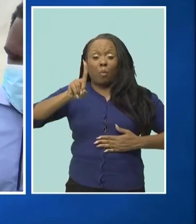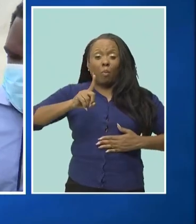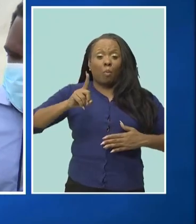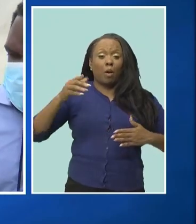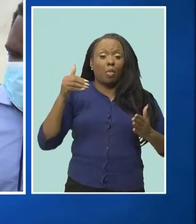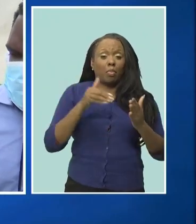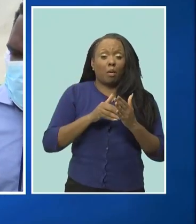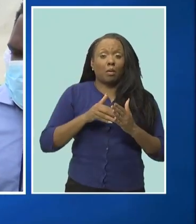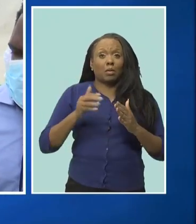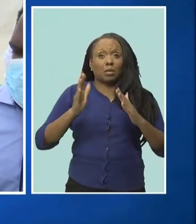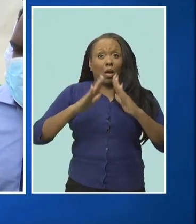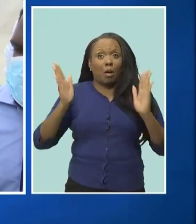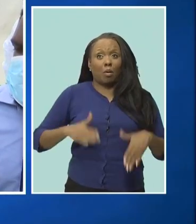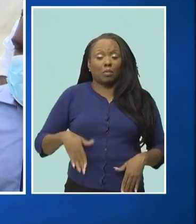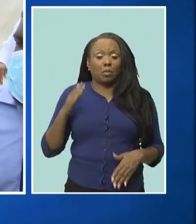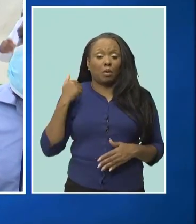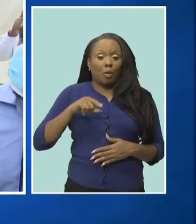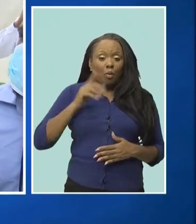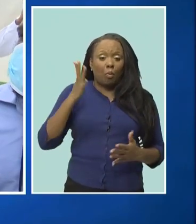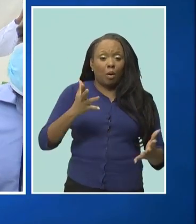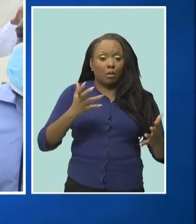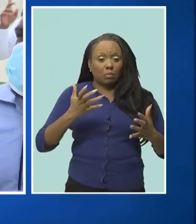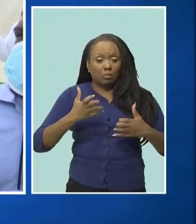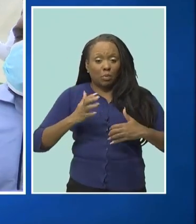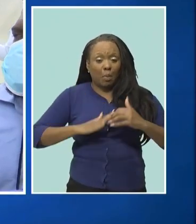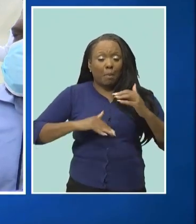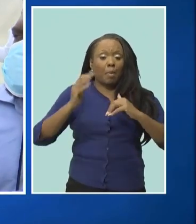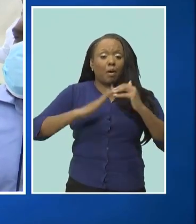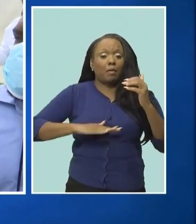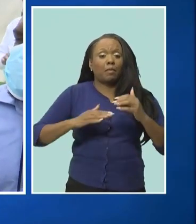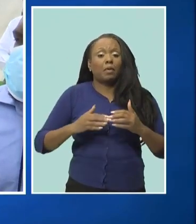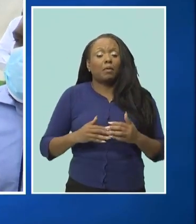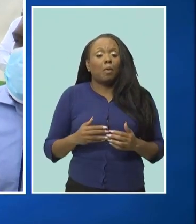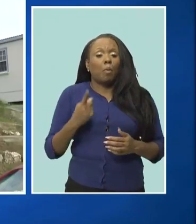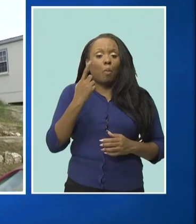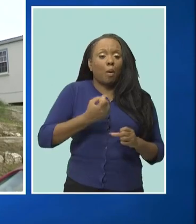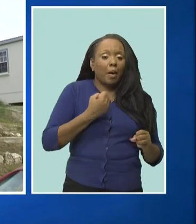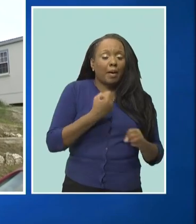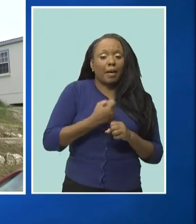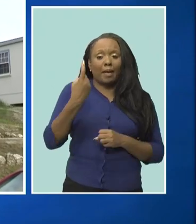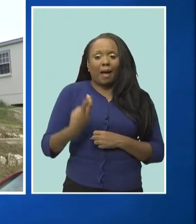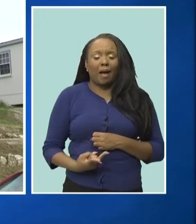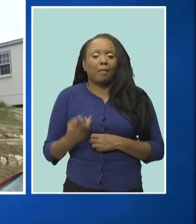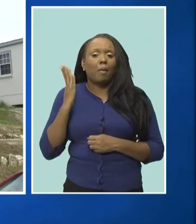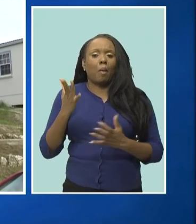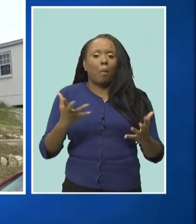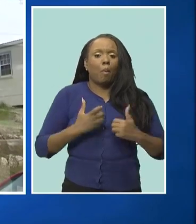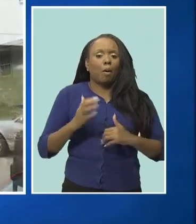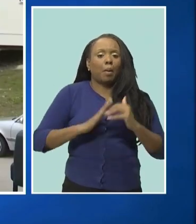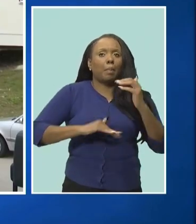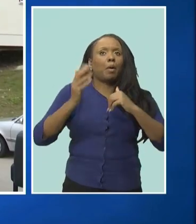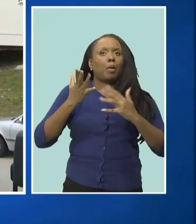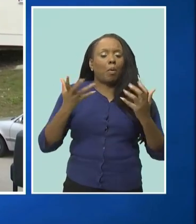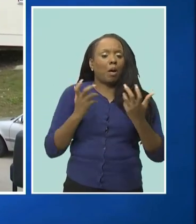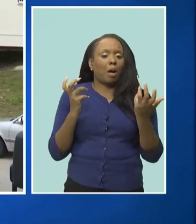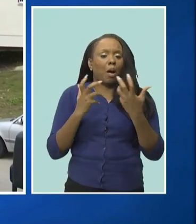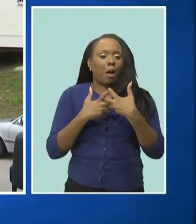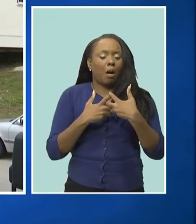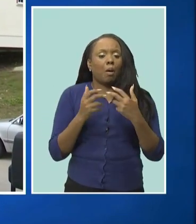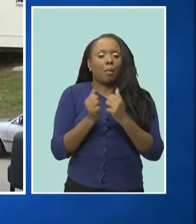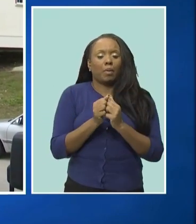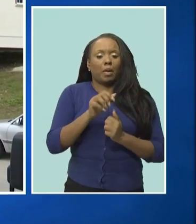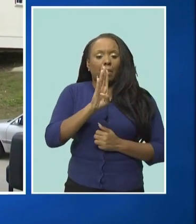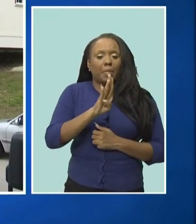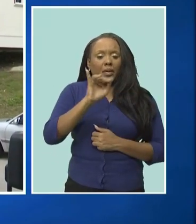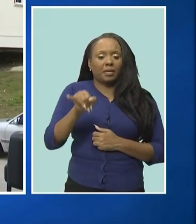within the next year and a half and if all goes well we intend to partner with BJ investments along with other